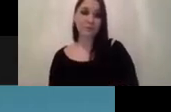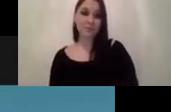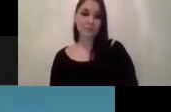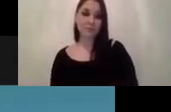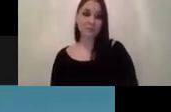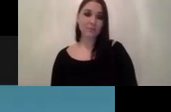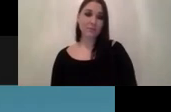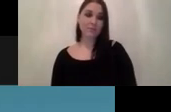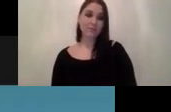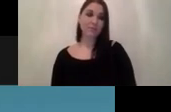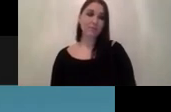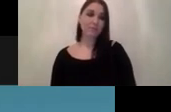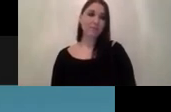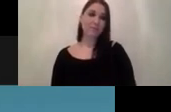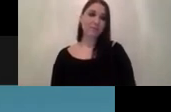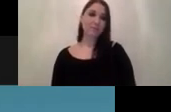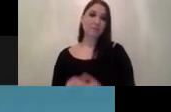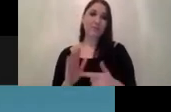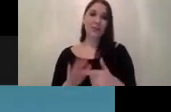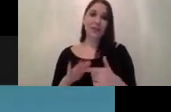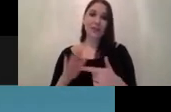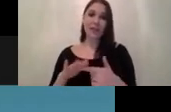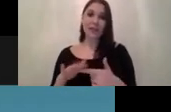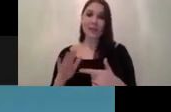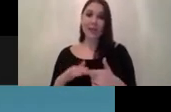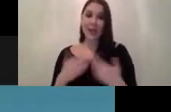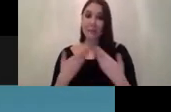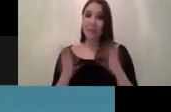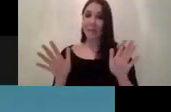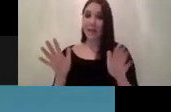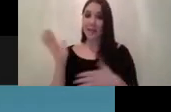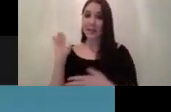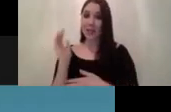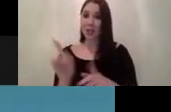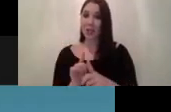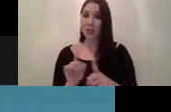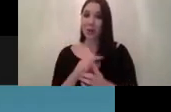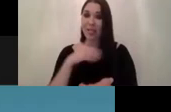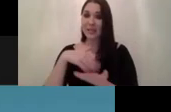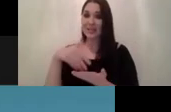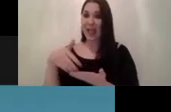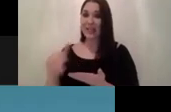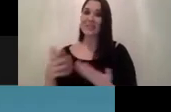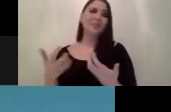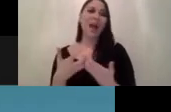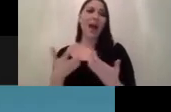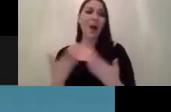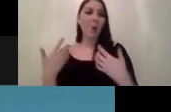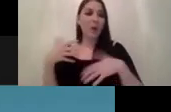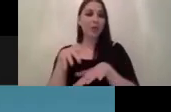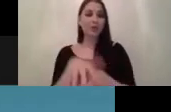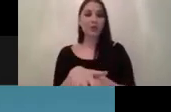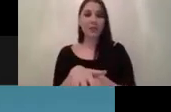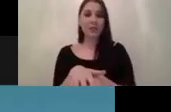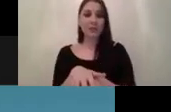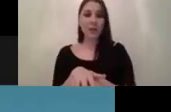skills and then you could potentially also sell it to public speakers how would you integrate it i think there are two ways that you can integrate it you